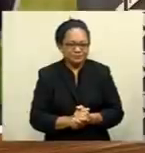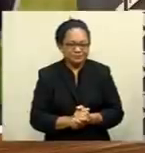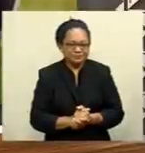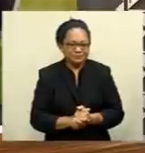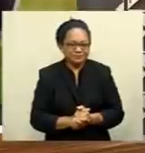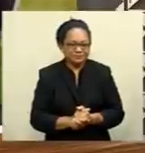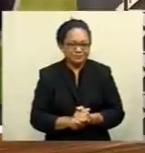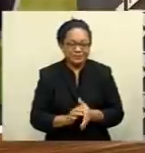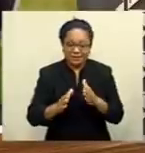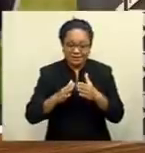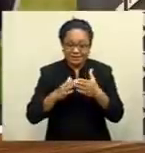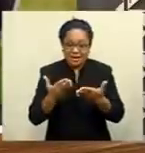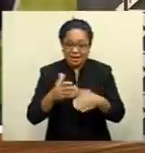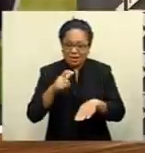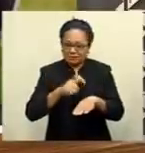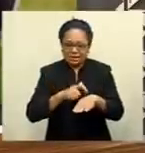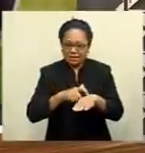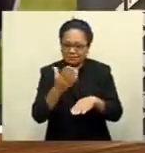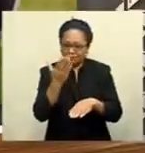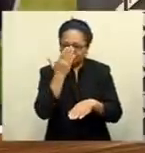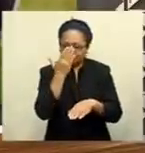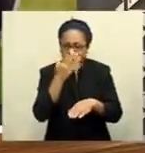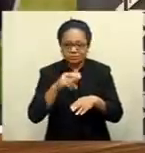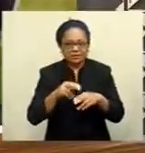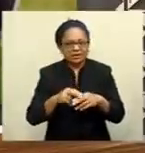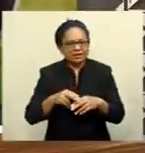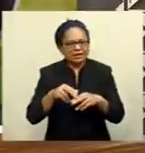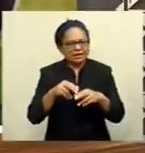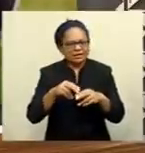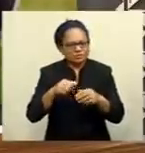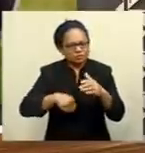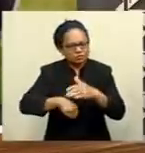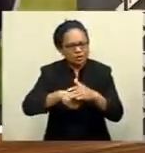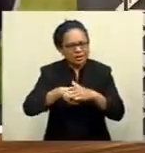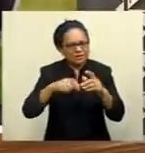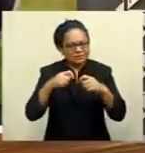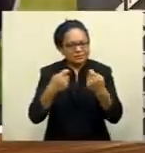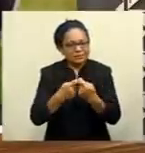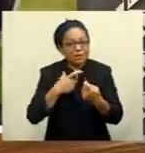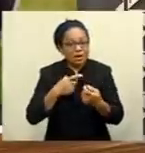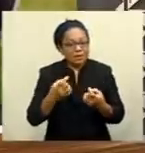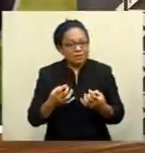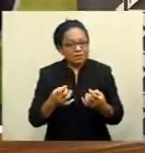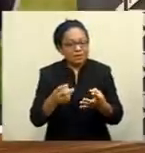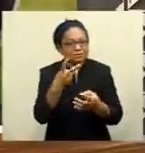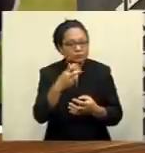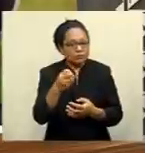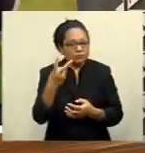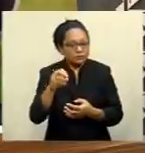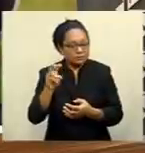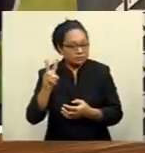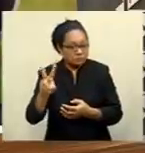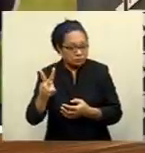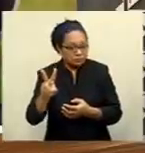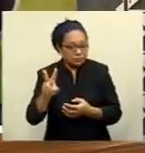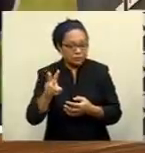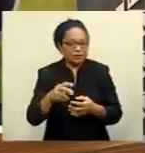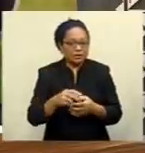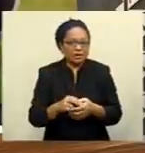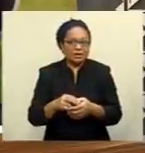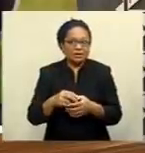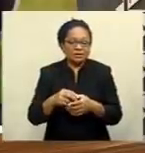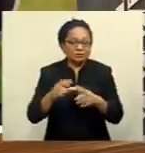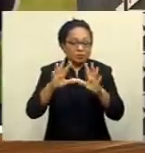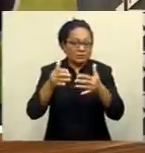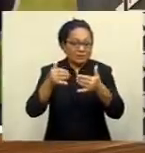Time is running out for the national football team that needs to begin preparations for the 2022 FIFA World Cup qualifiers. The Fiji